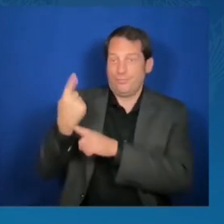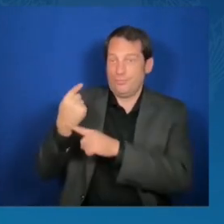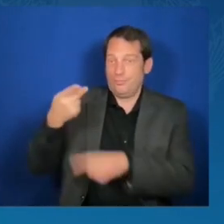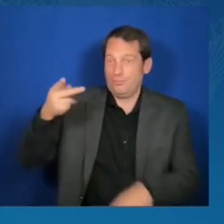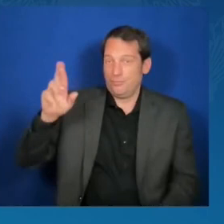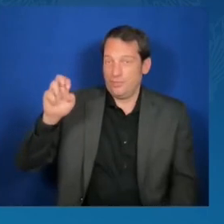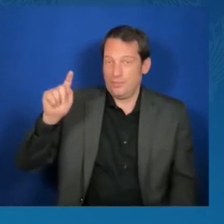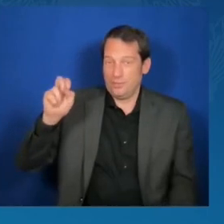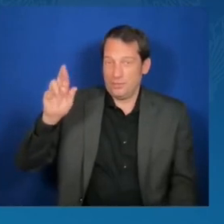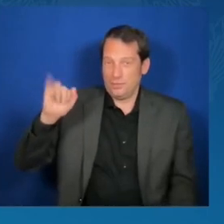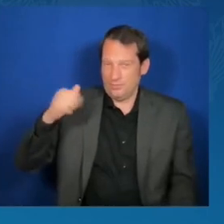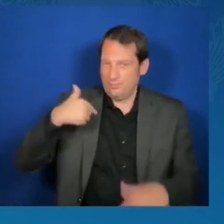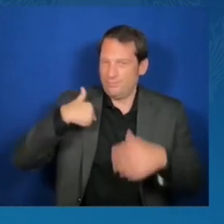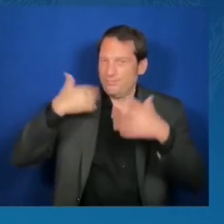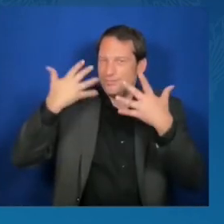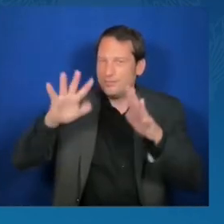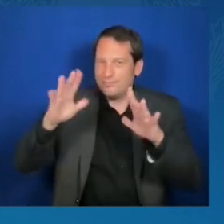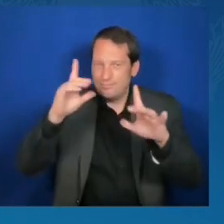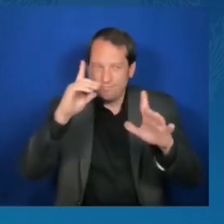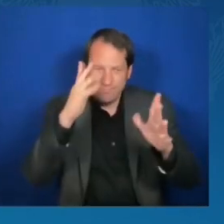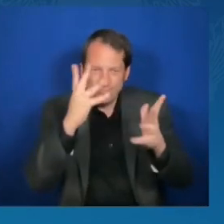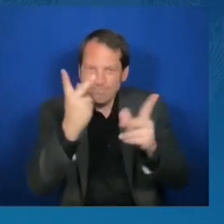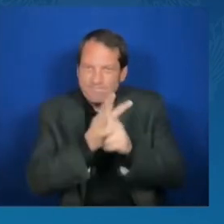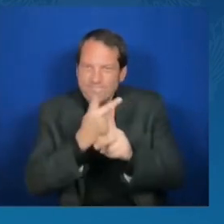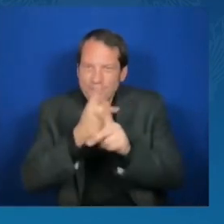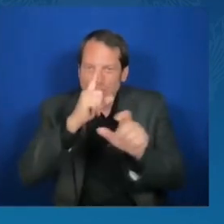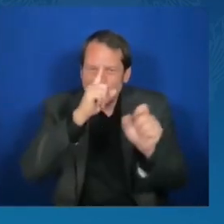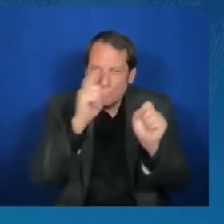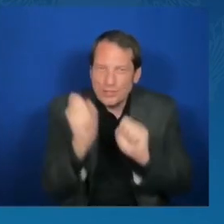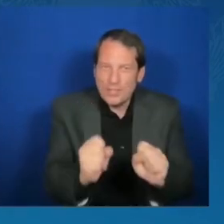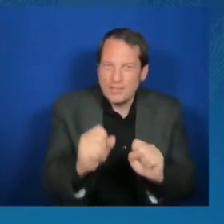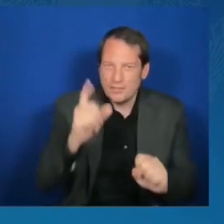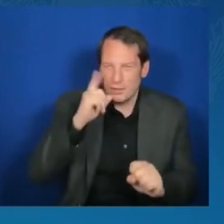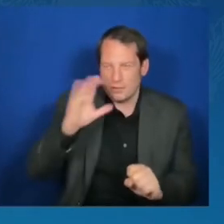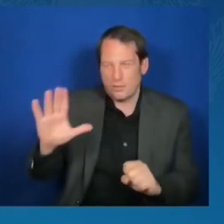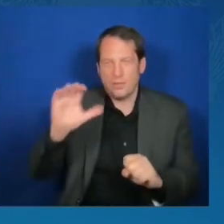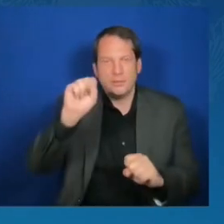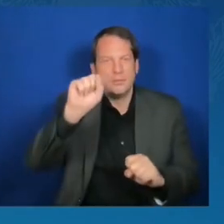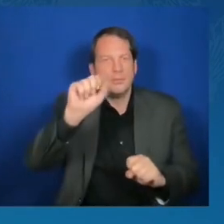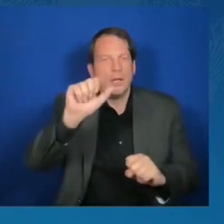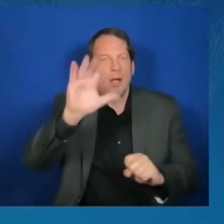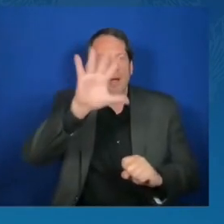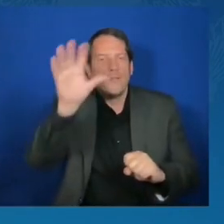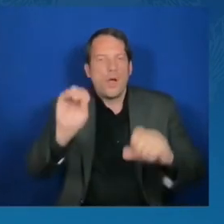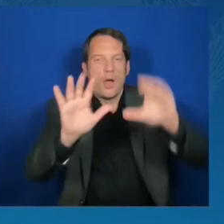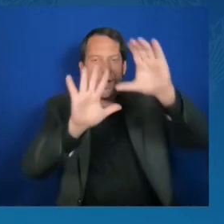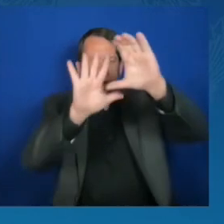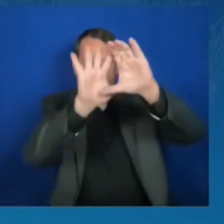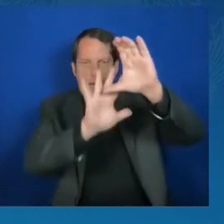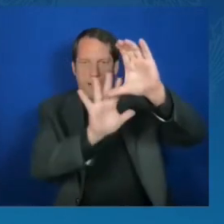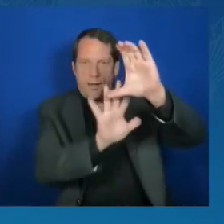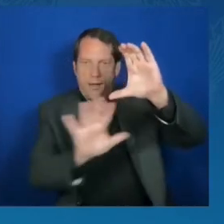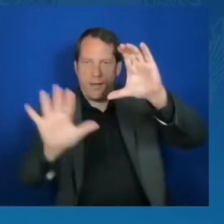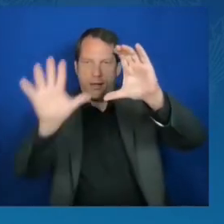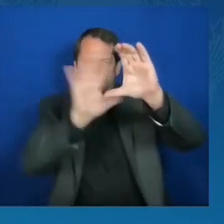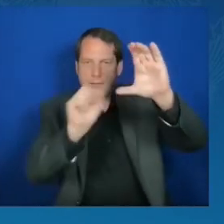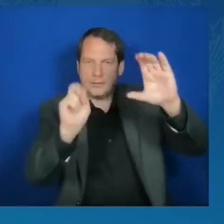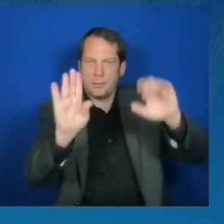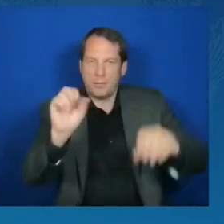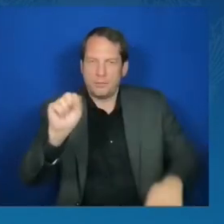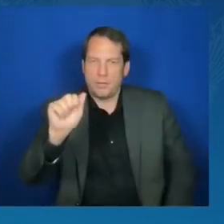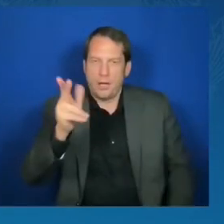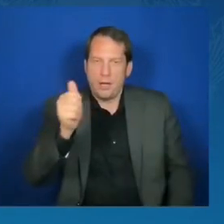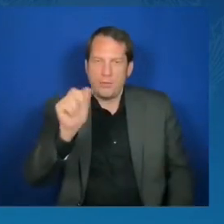how we intend to promote transparent, accountable government, to strengthen security, to create broad-based economic opportunity,